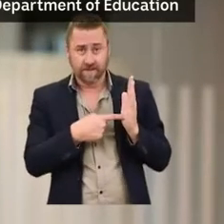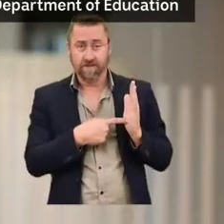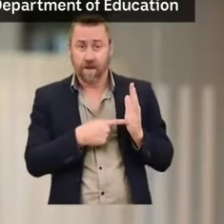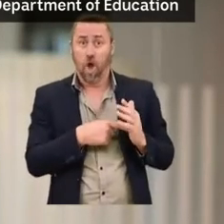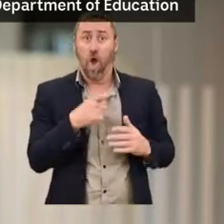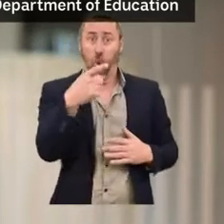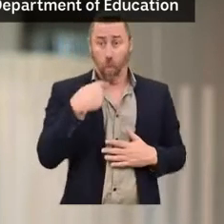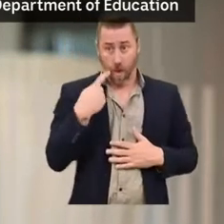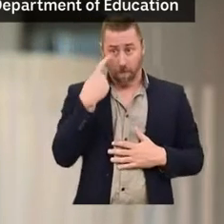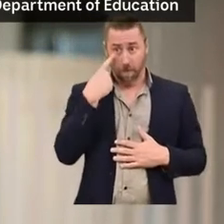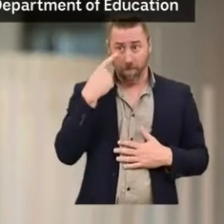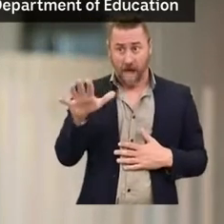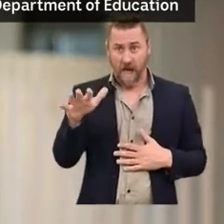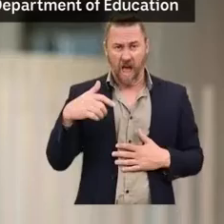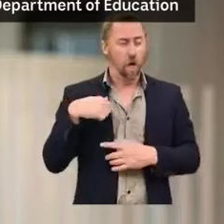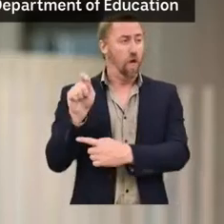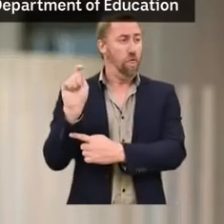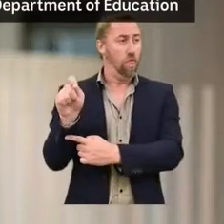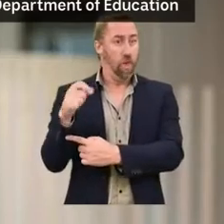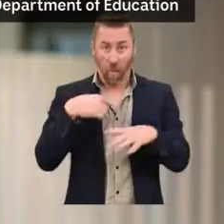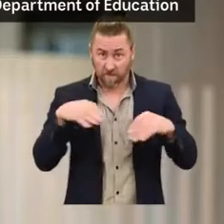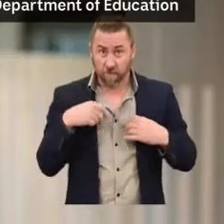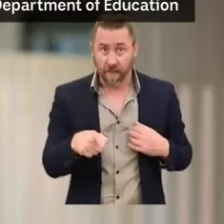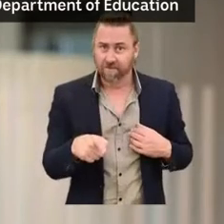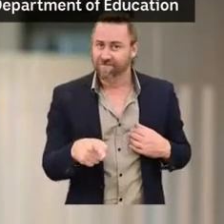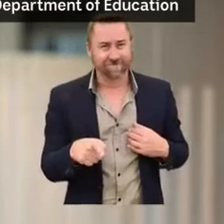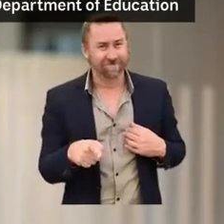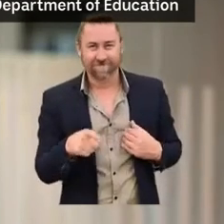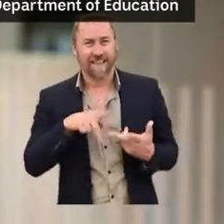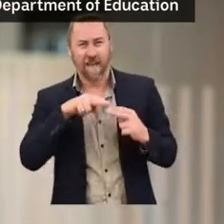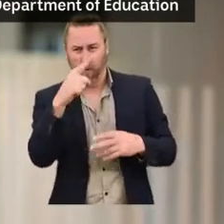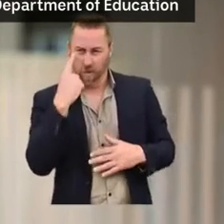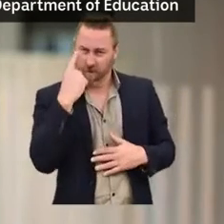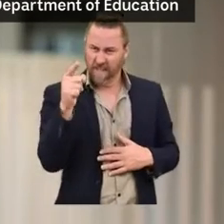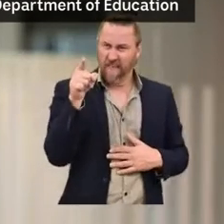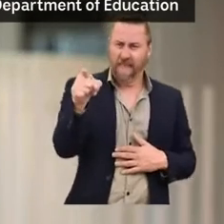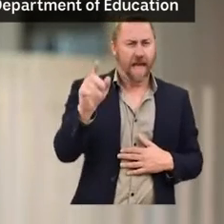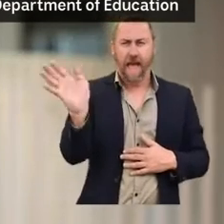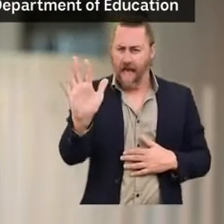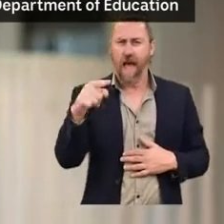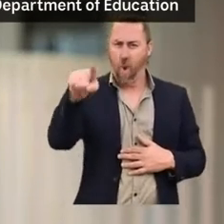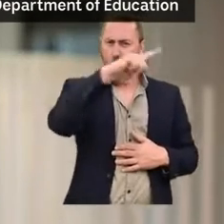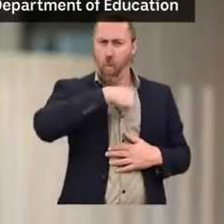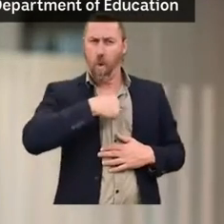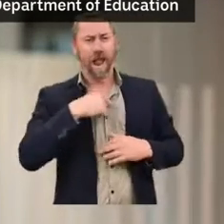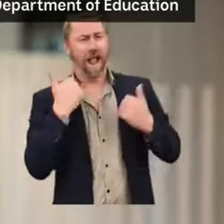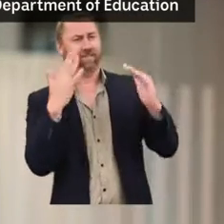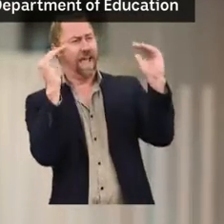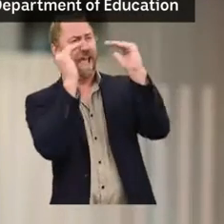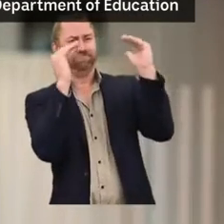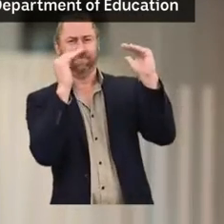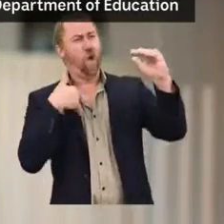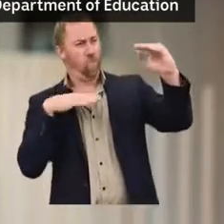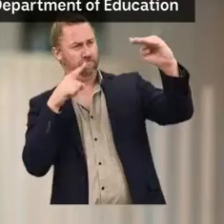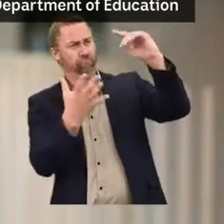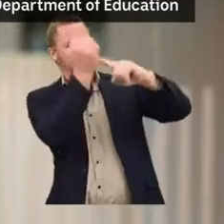past is the standard we are prepared to accept. Call out things that don't look right to you. Finally, for